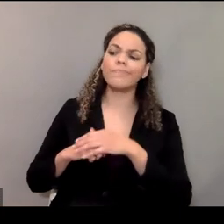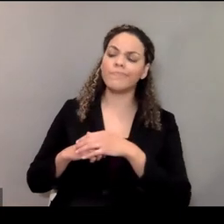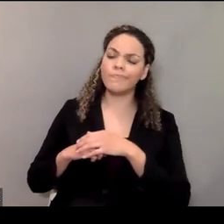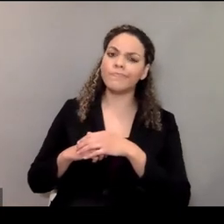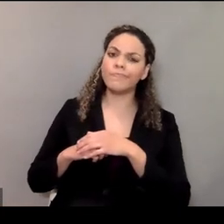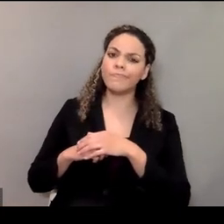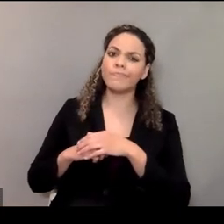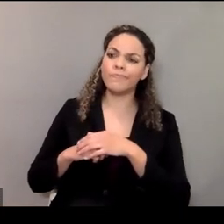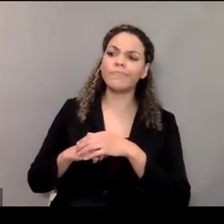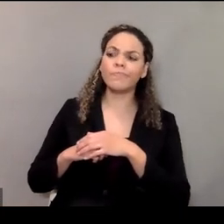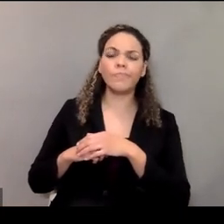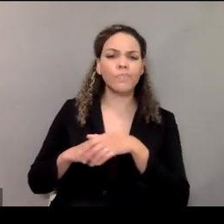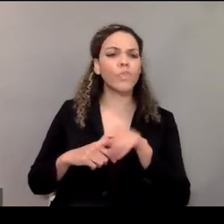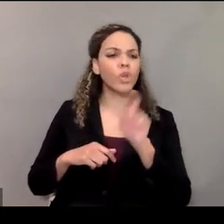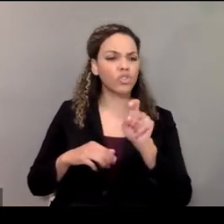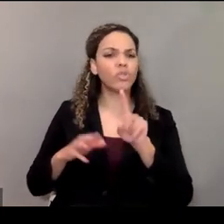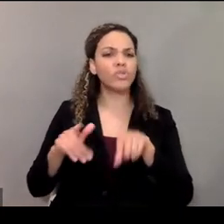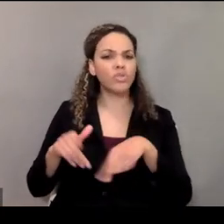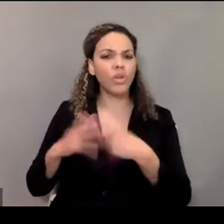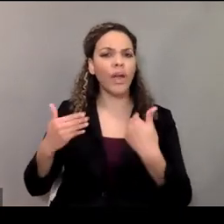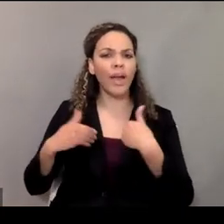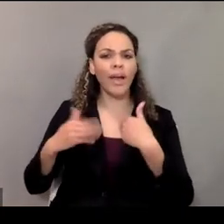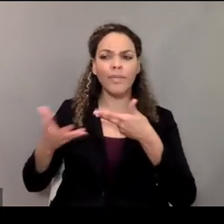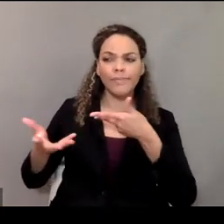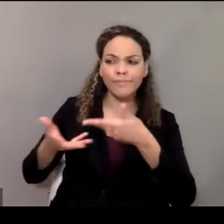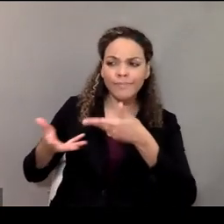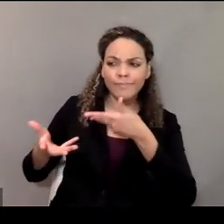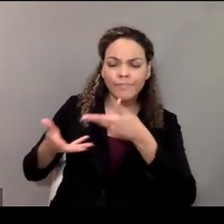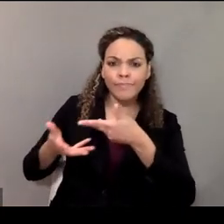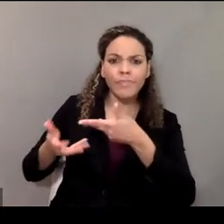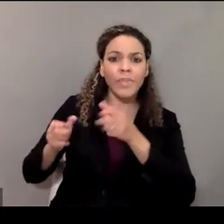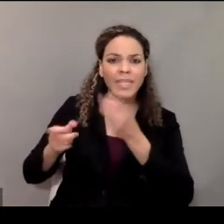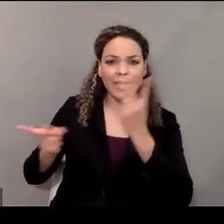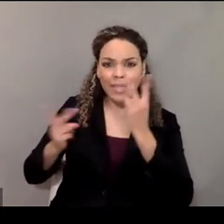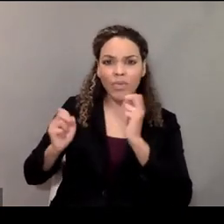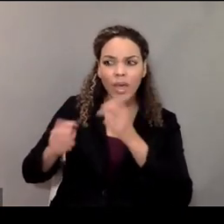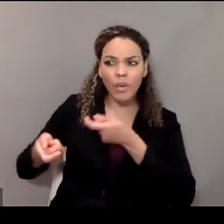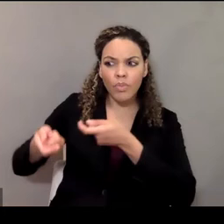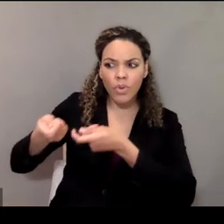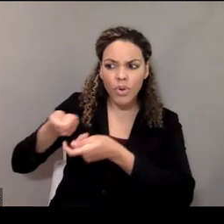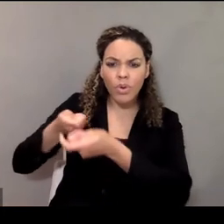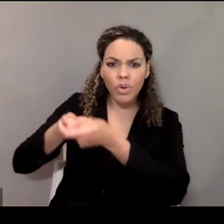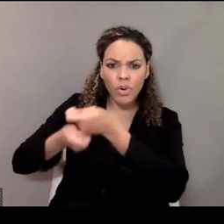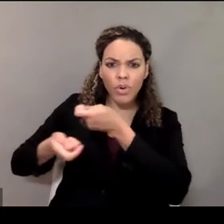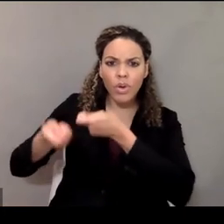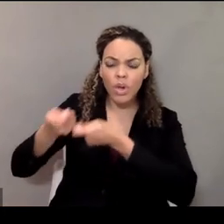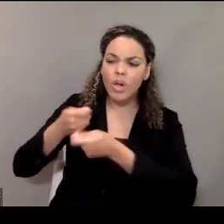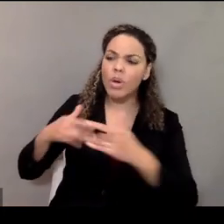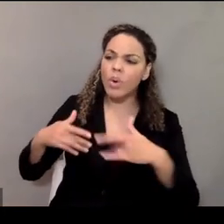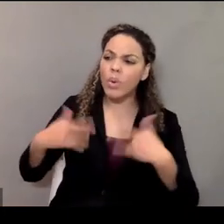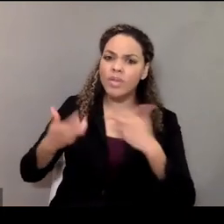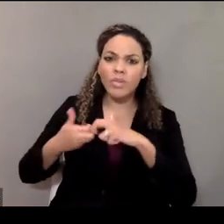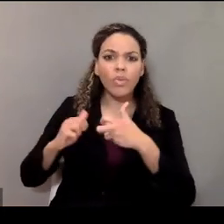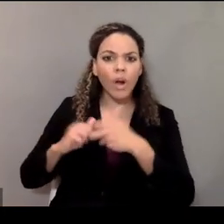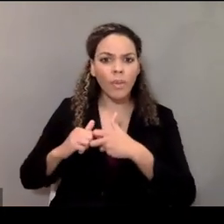and begin to have a conversation with that person to see if you can bring out maybe the issue that's happening to light.